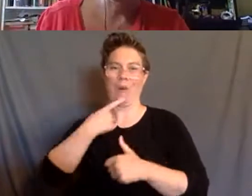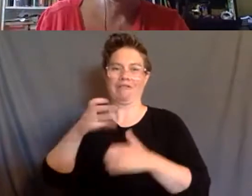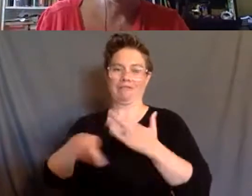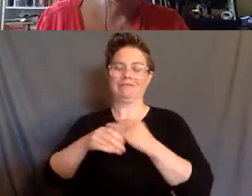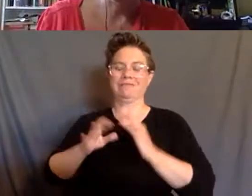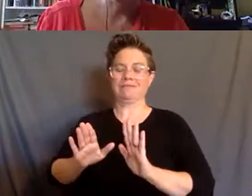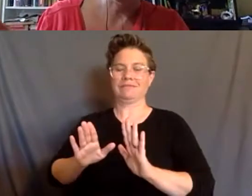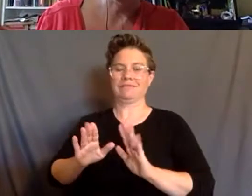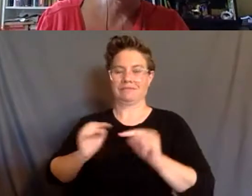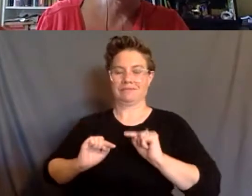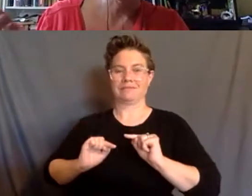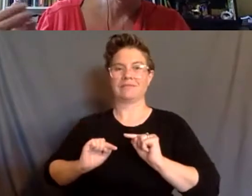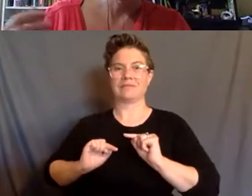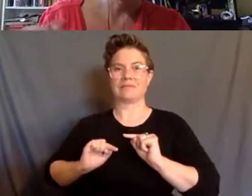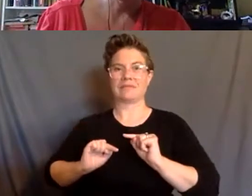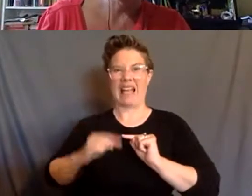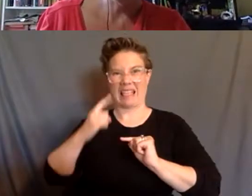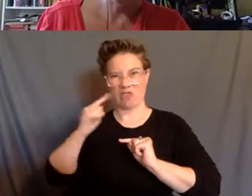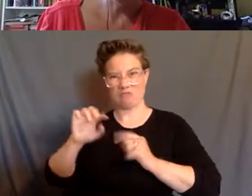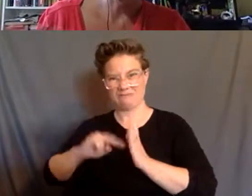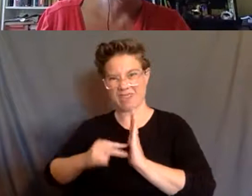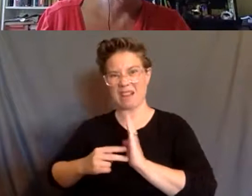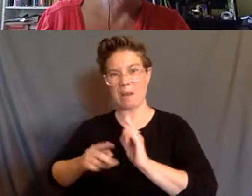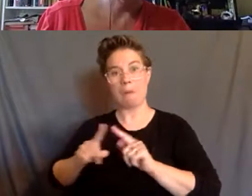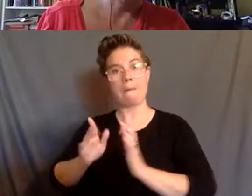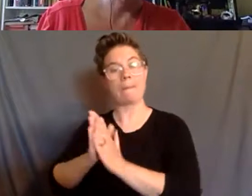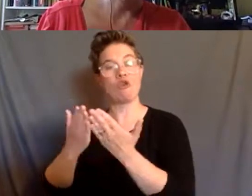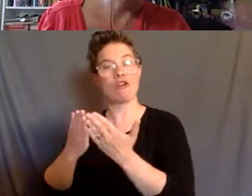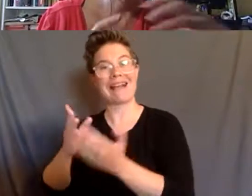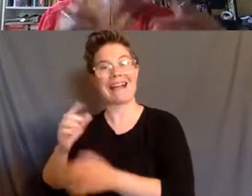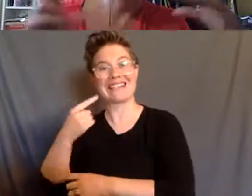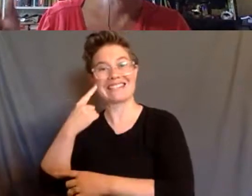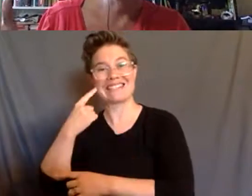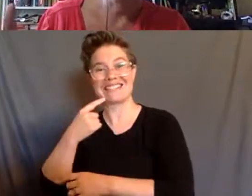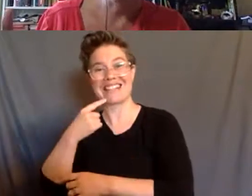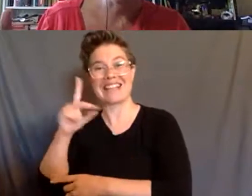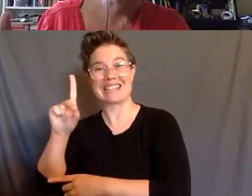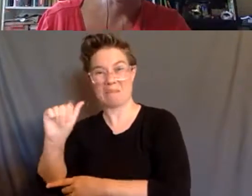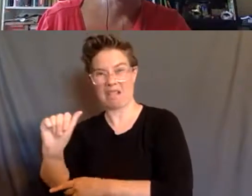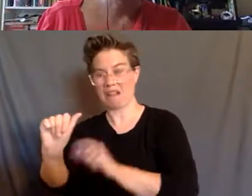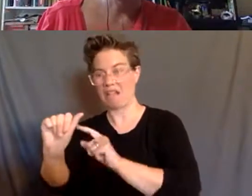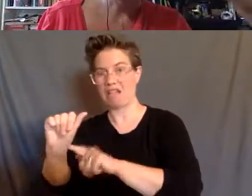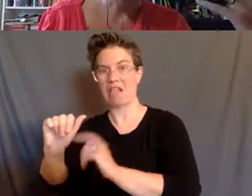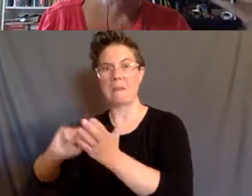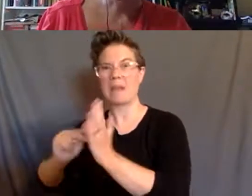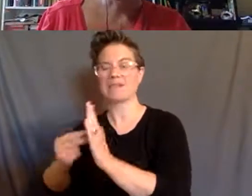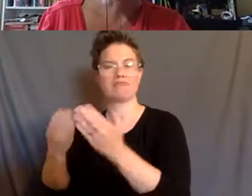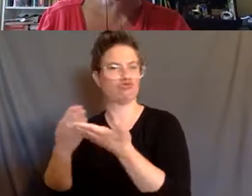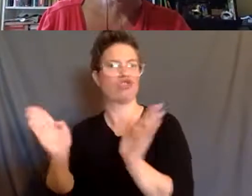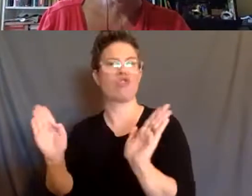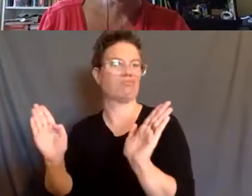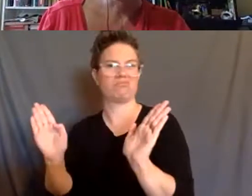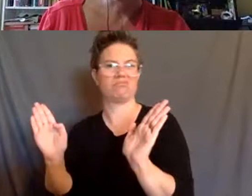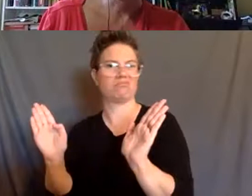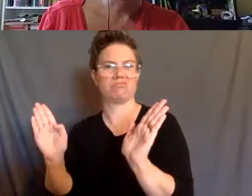that's really also what you mean, but in the book, when I say disability, I mean it very broadly. So I talk about the